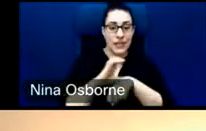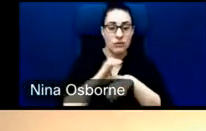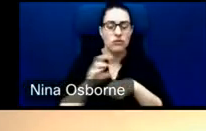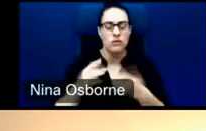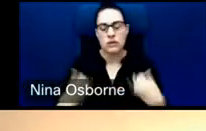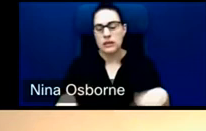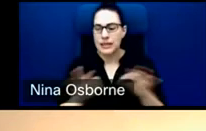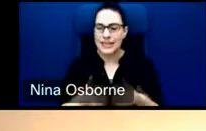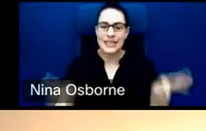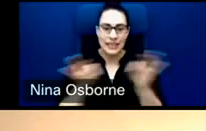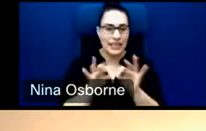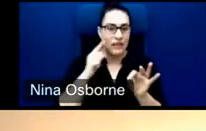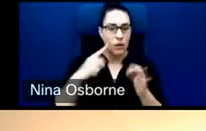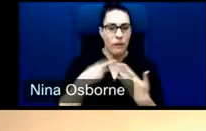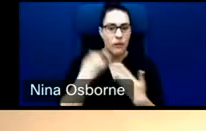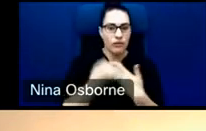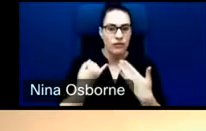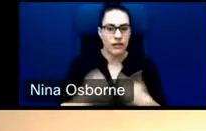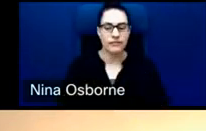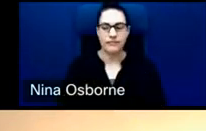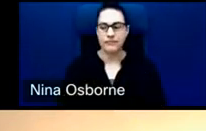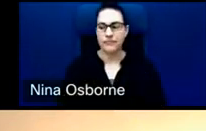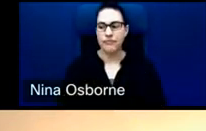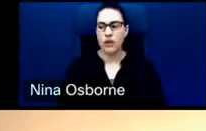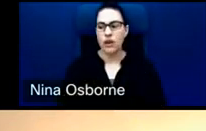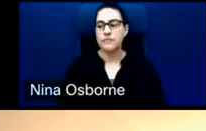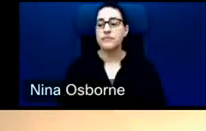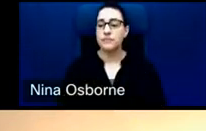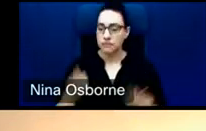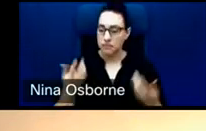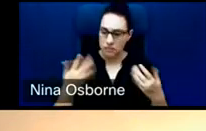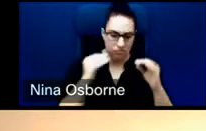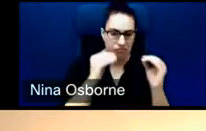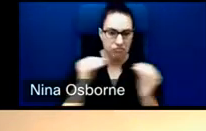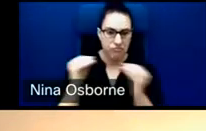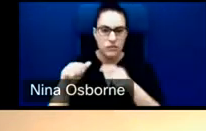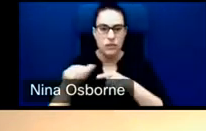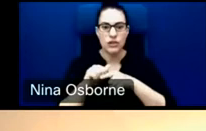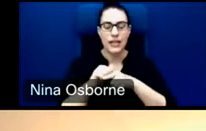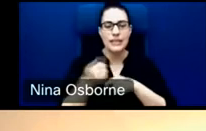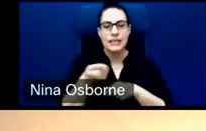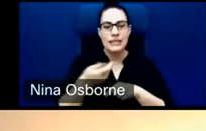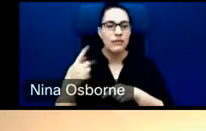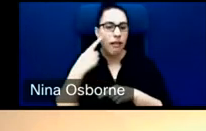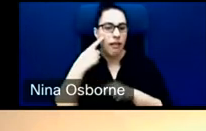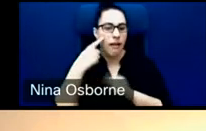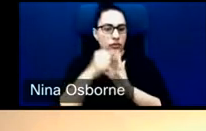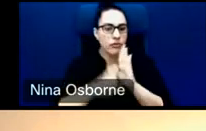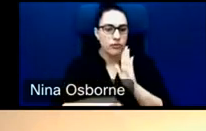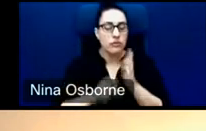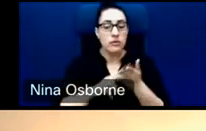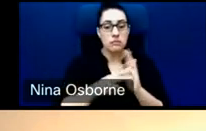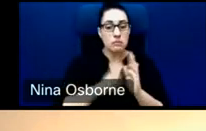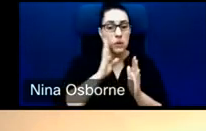that. They've trained a number of new eye surgeons that are going to be working at the hospital itself, as well as others in